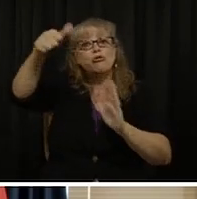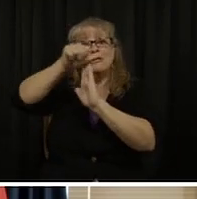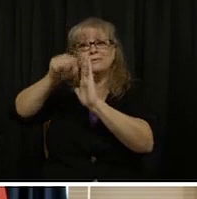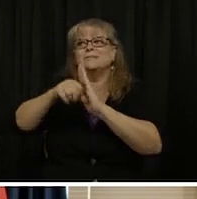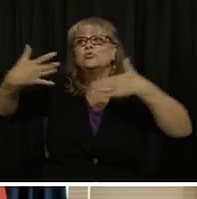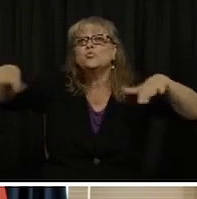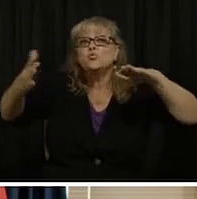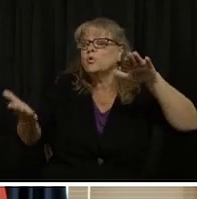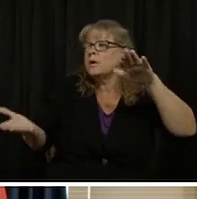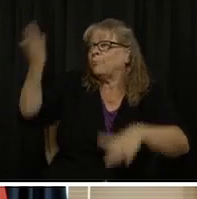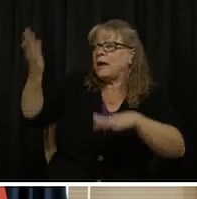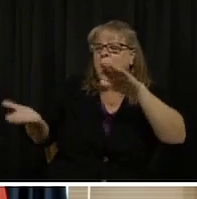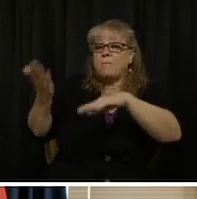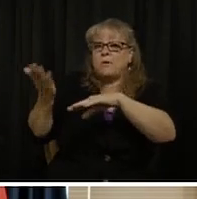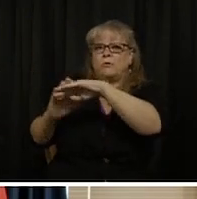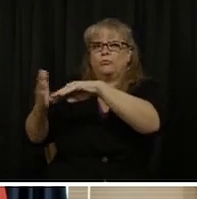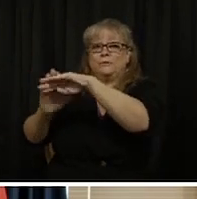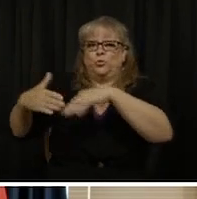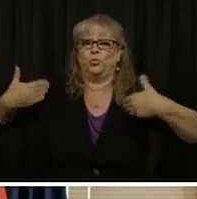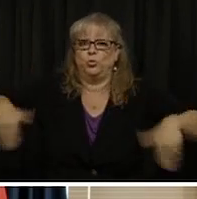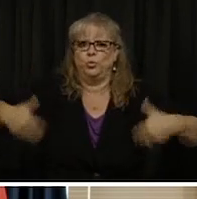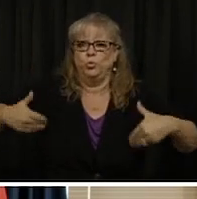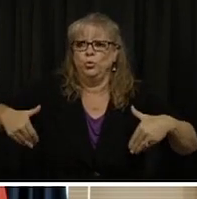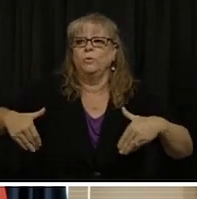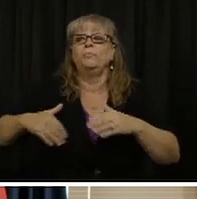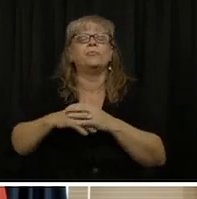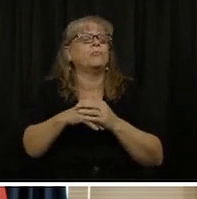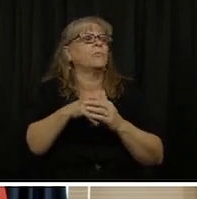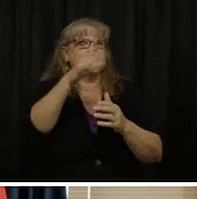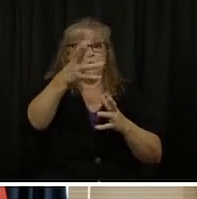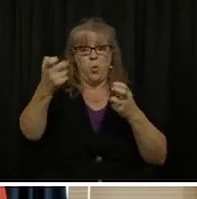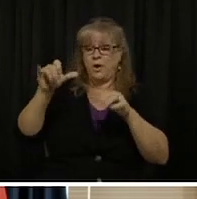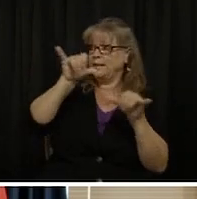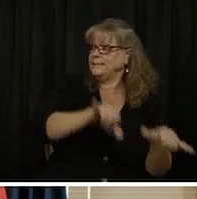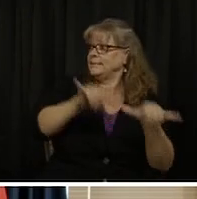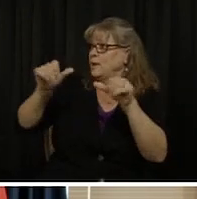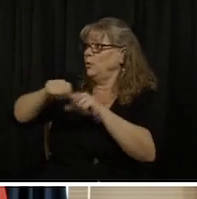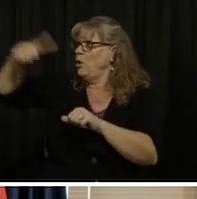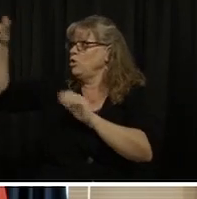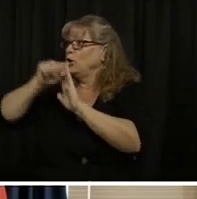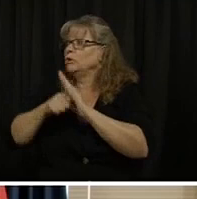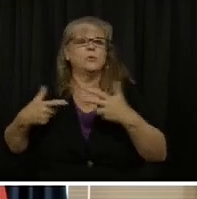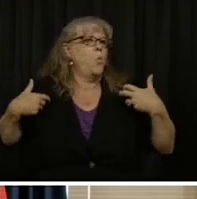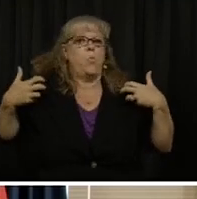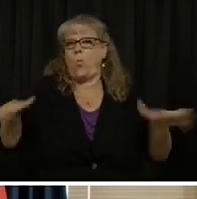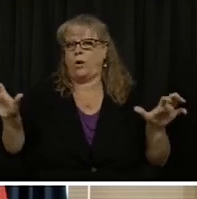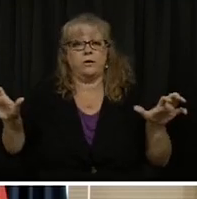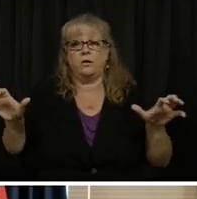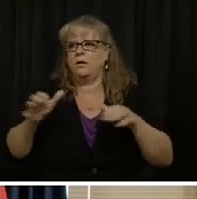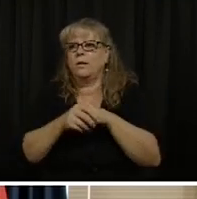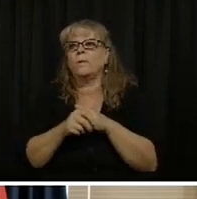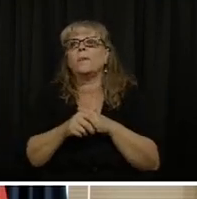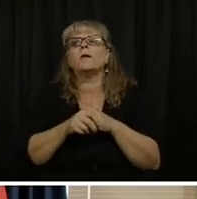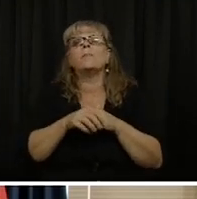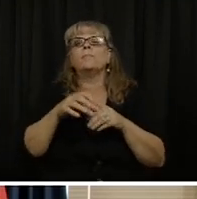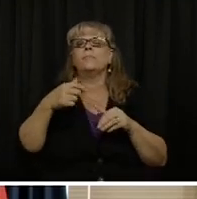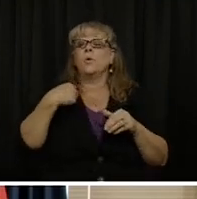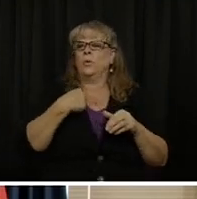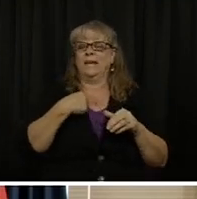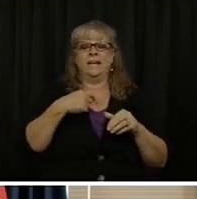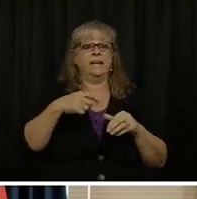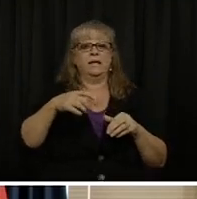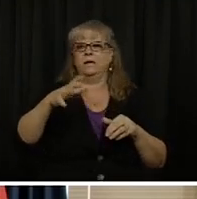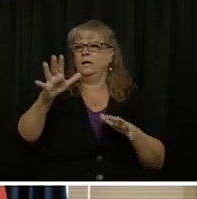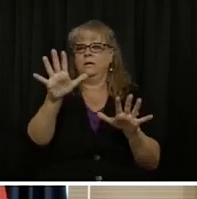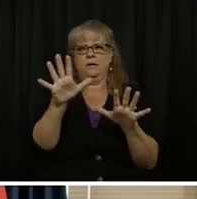and we need to make sure that we take actions that prevent Colorado from being in an